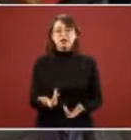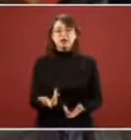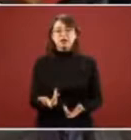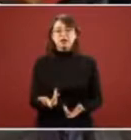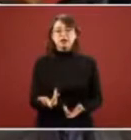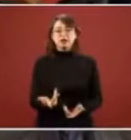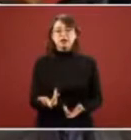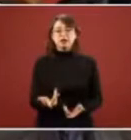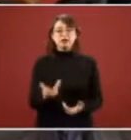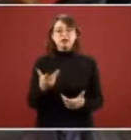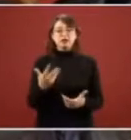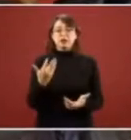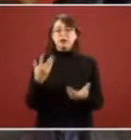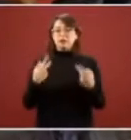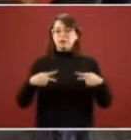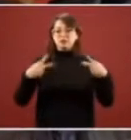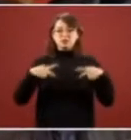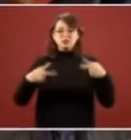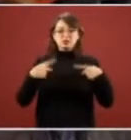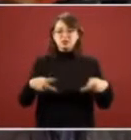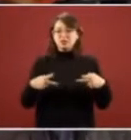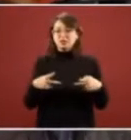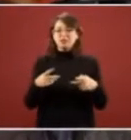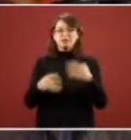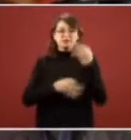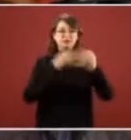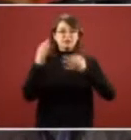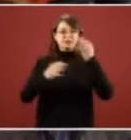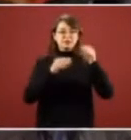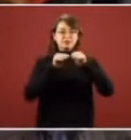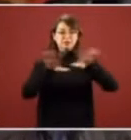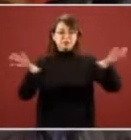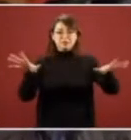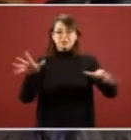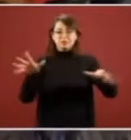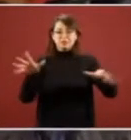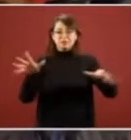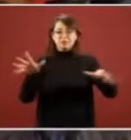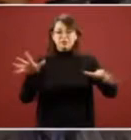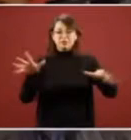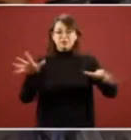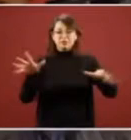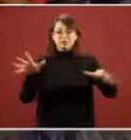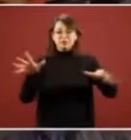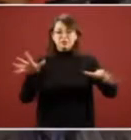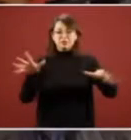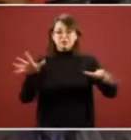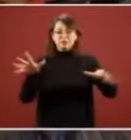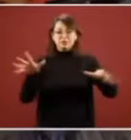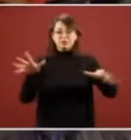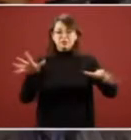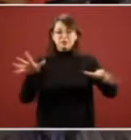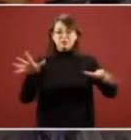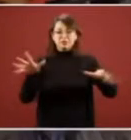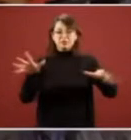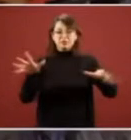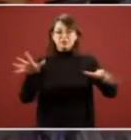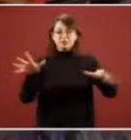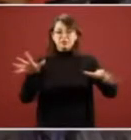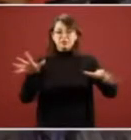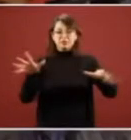health organization and all they need is their credential